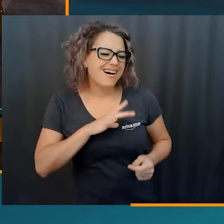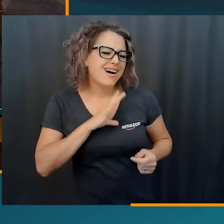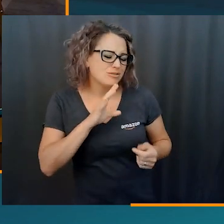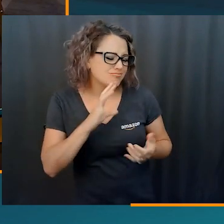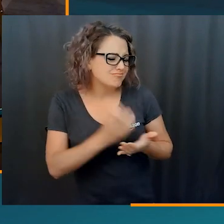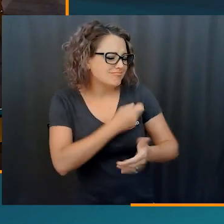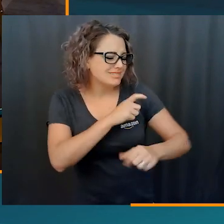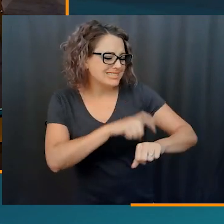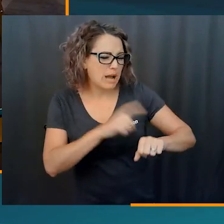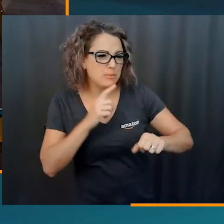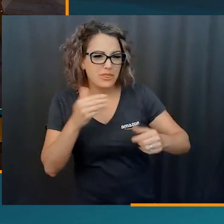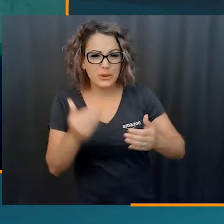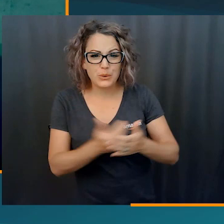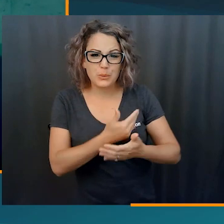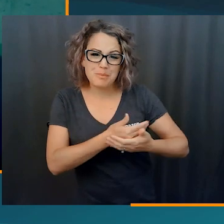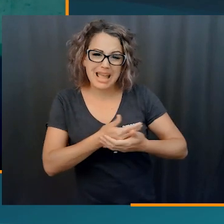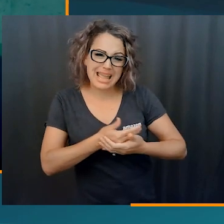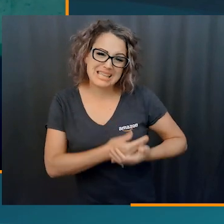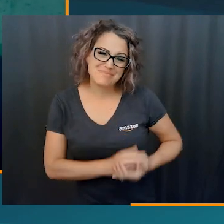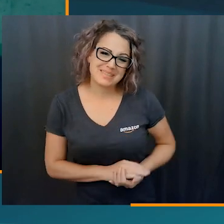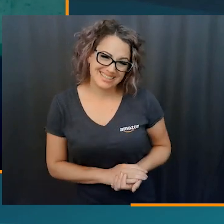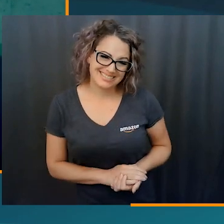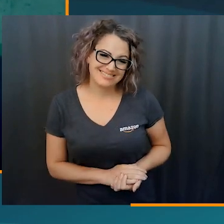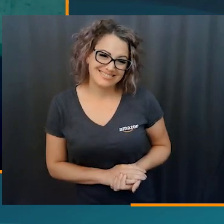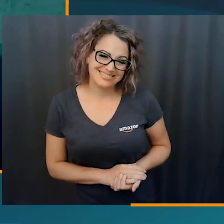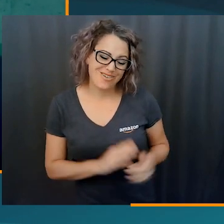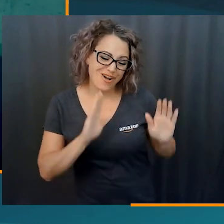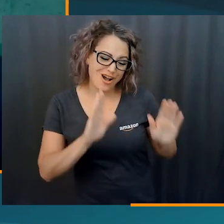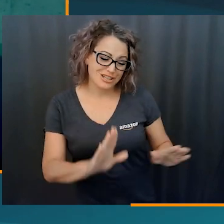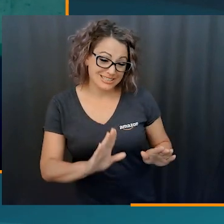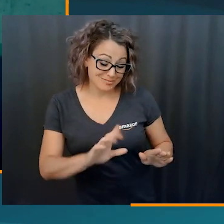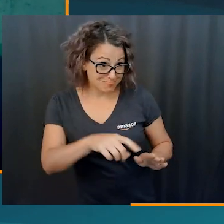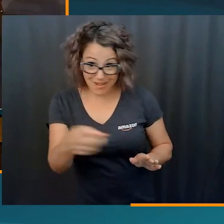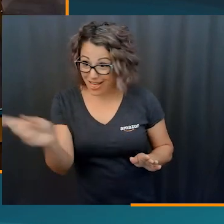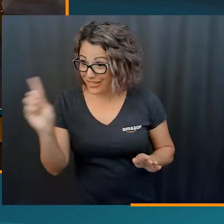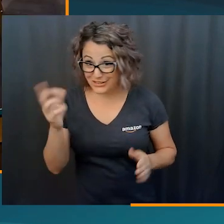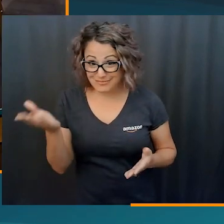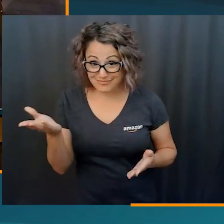So that's awesome. So I love that you had all of that time with your newborn. That's amazing.